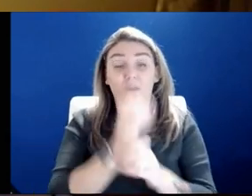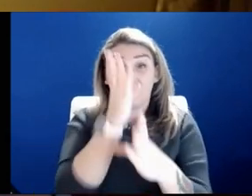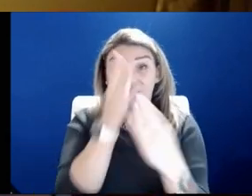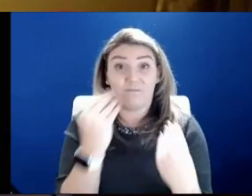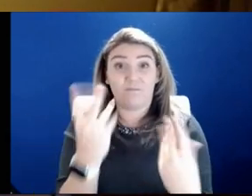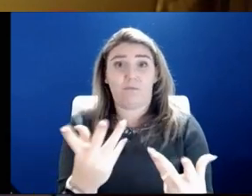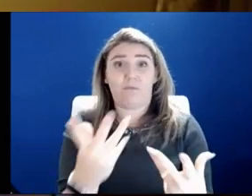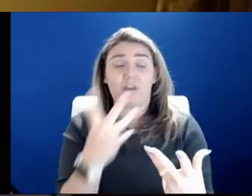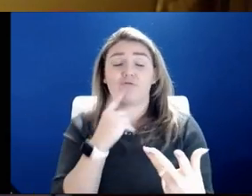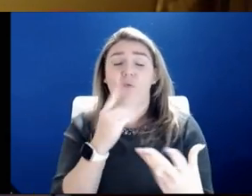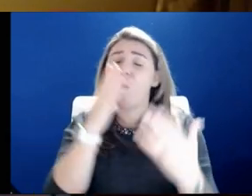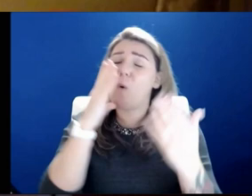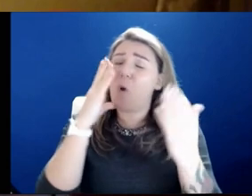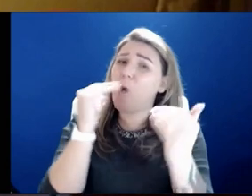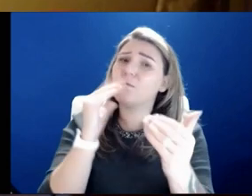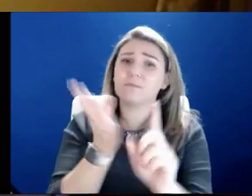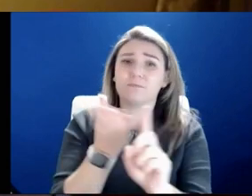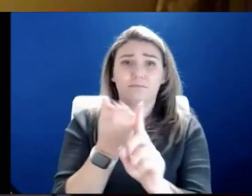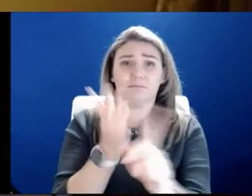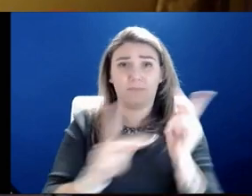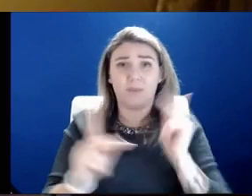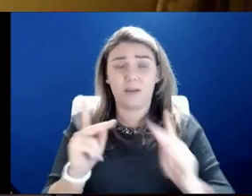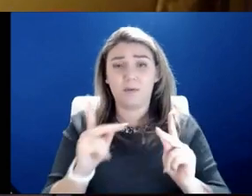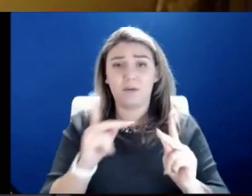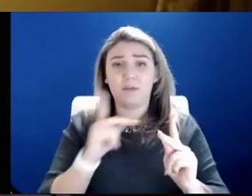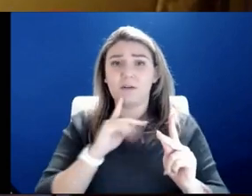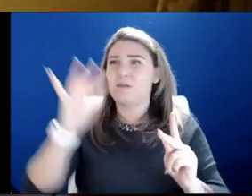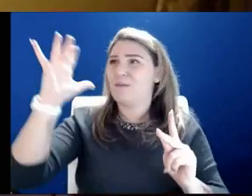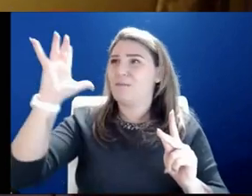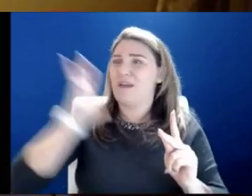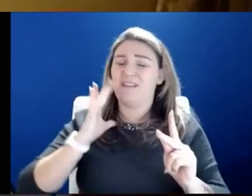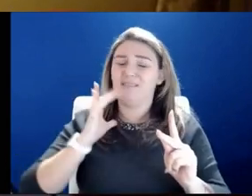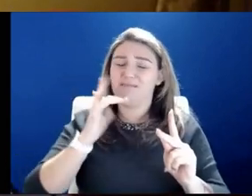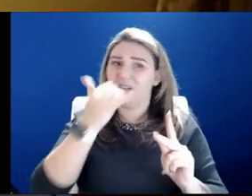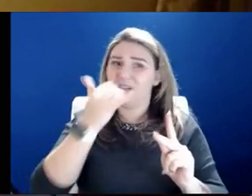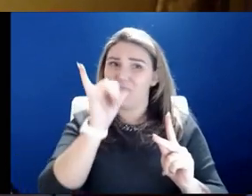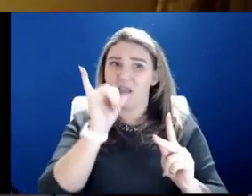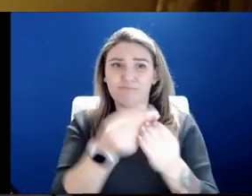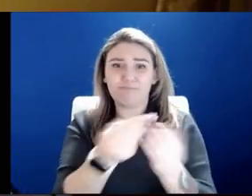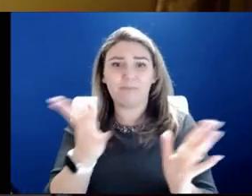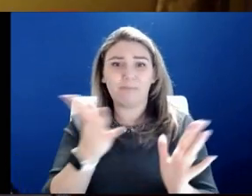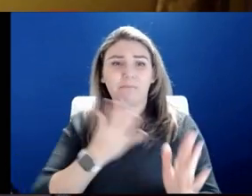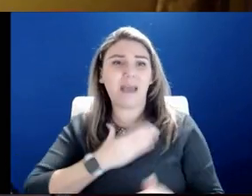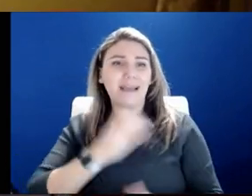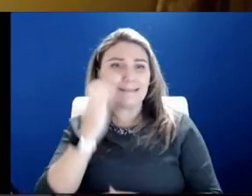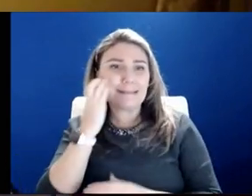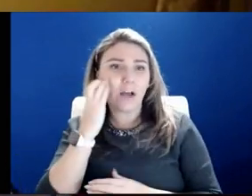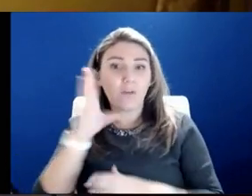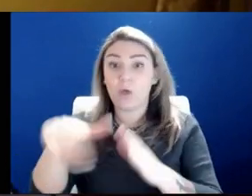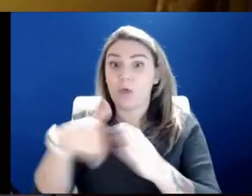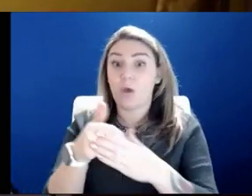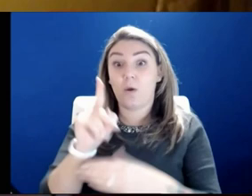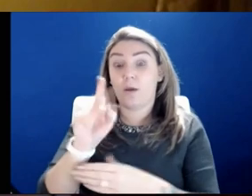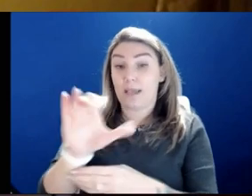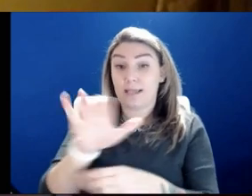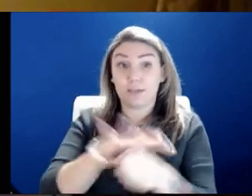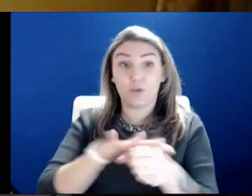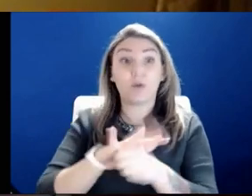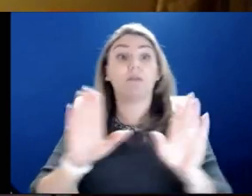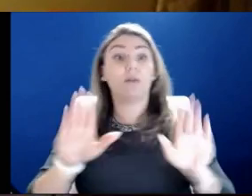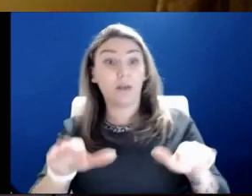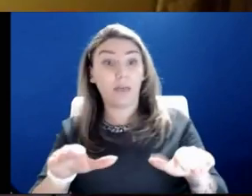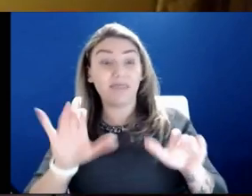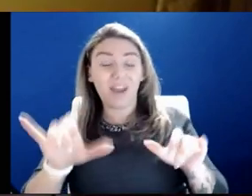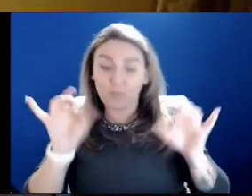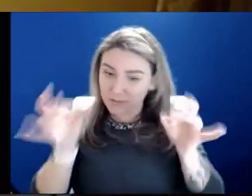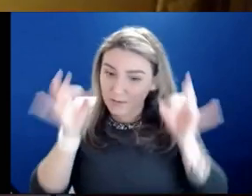a lot of folks. You know, a while back, I foolishly gave my cell phone number out to the whole Kansas City region, which, by the way, was a terrible